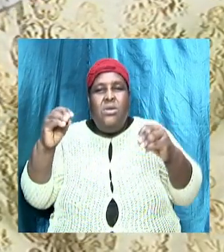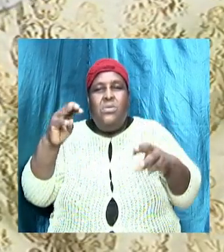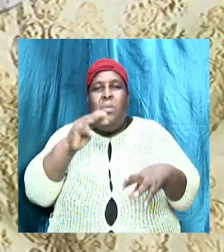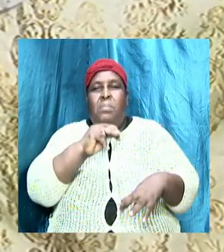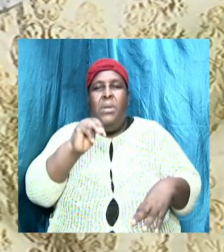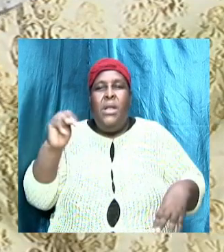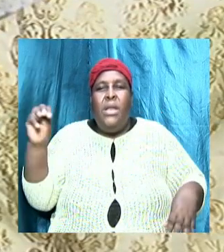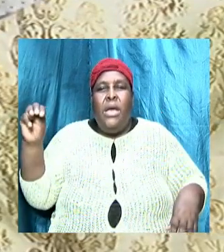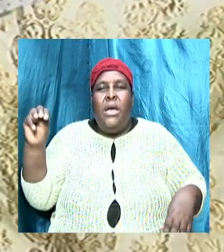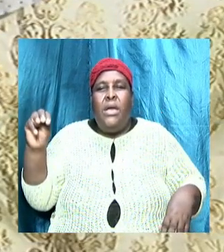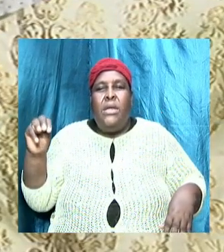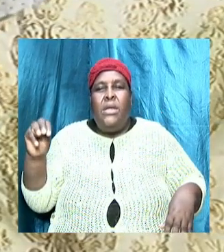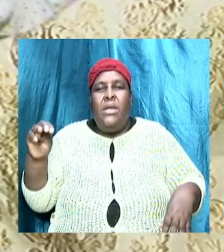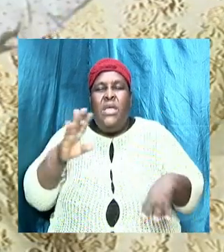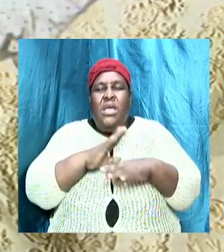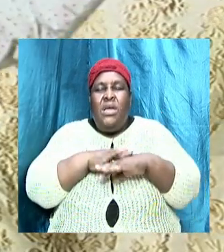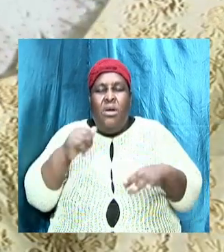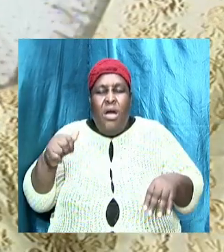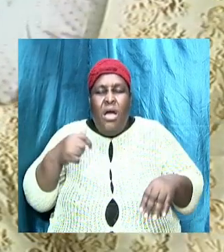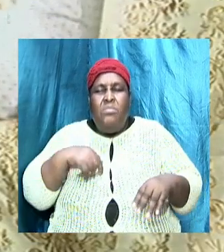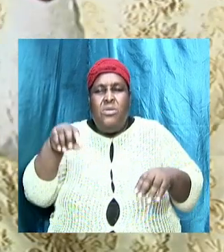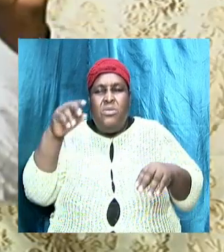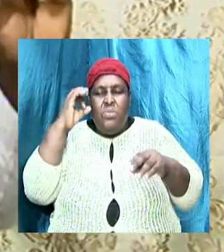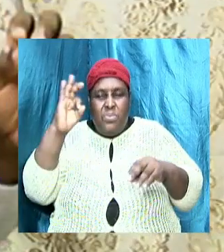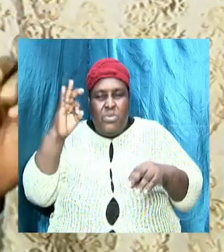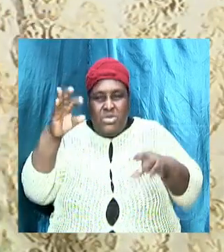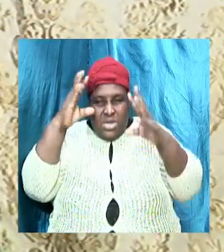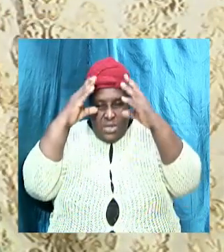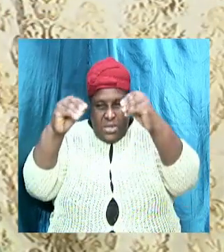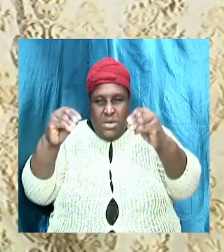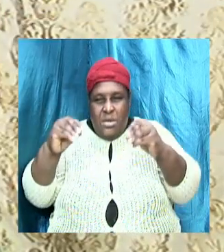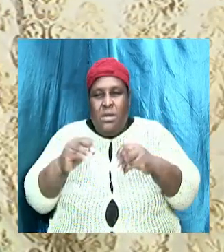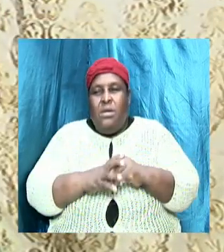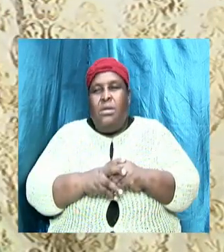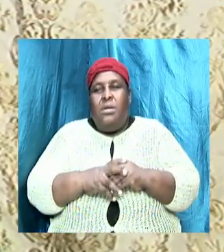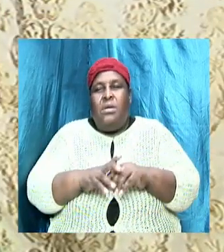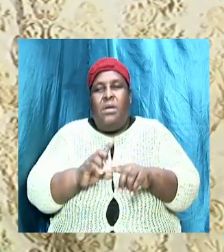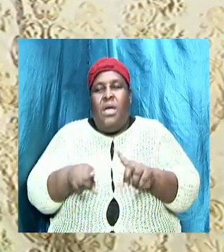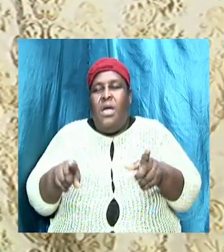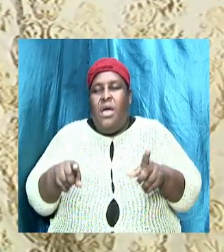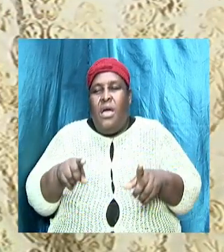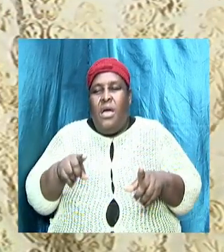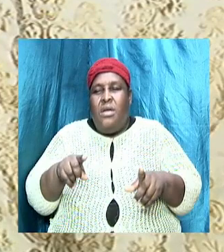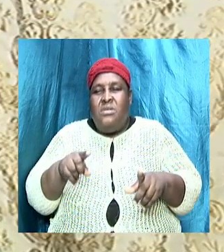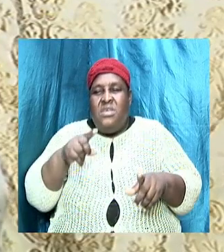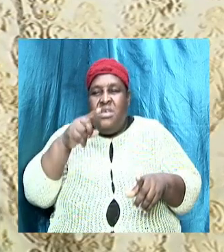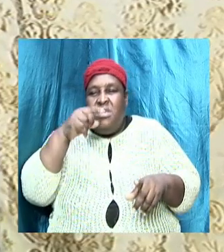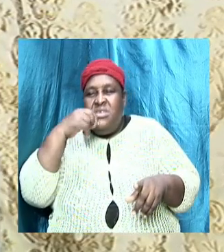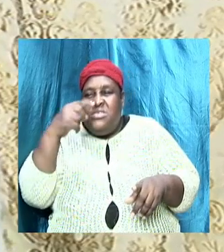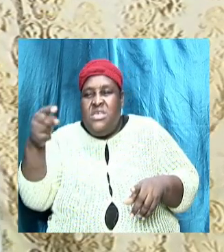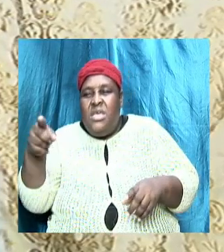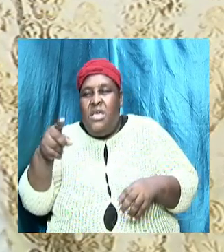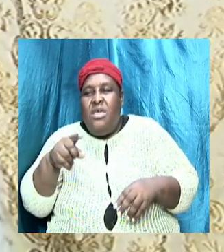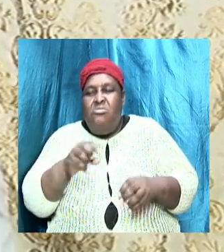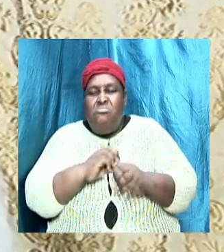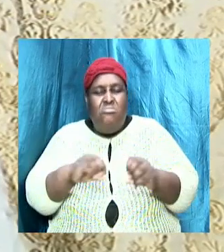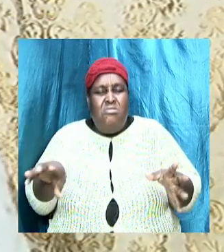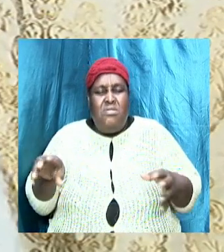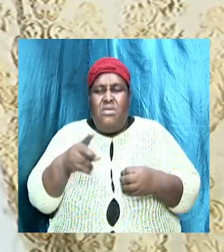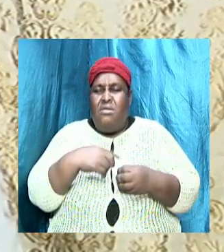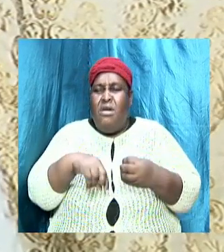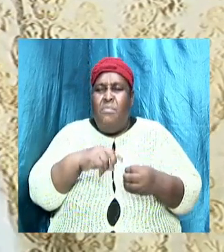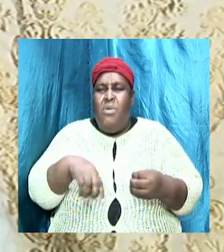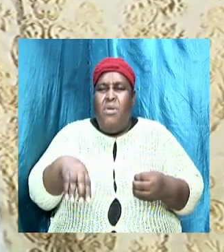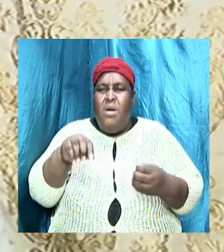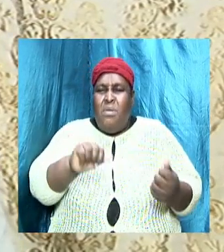when they call me to preach and teach they said to me look you can't mention nothing about baptism in Jesus name don't mention about infilling the